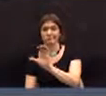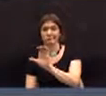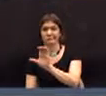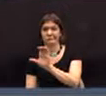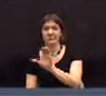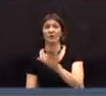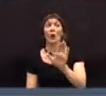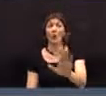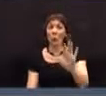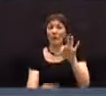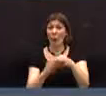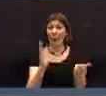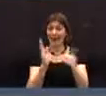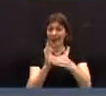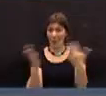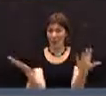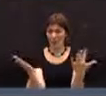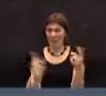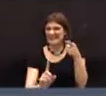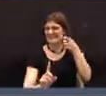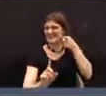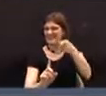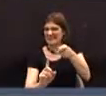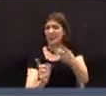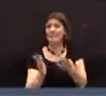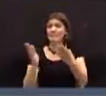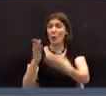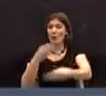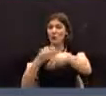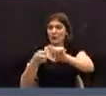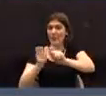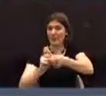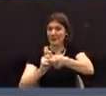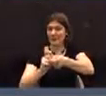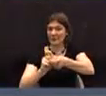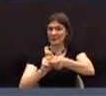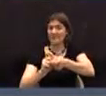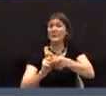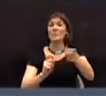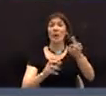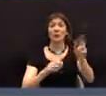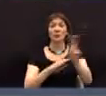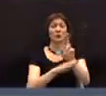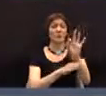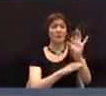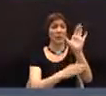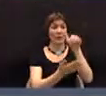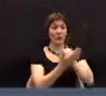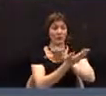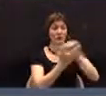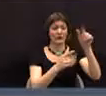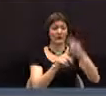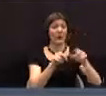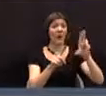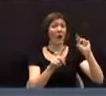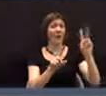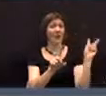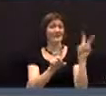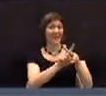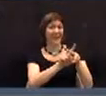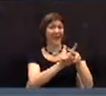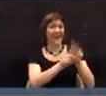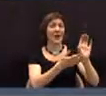you're about to take is on Mr. Dimes' motion to appropriate $900,000 from the